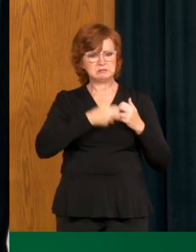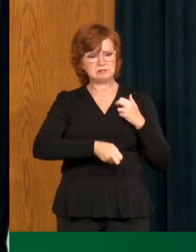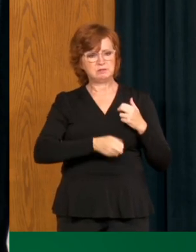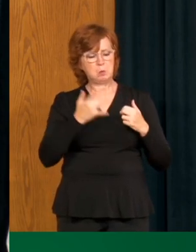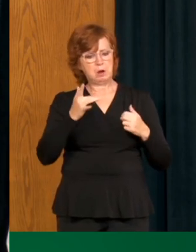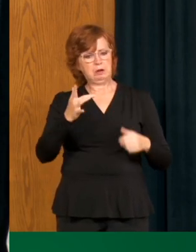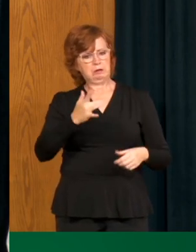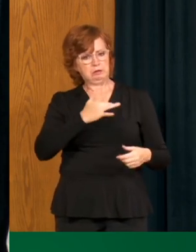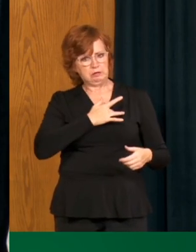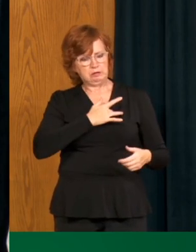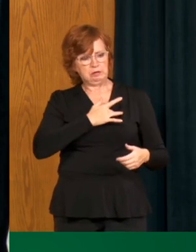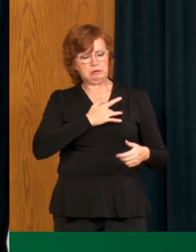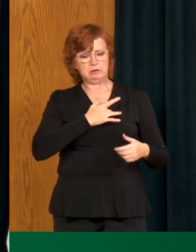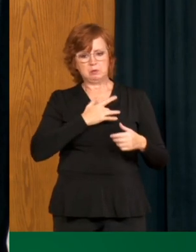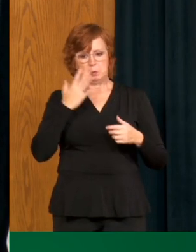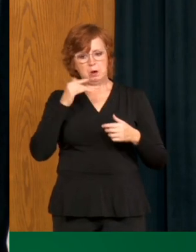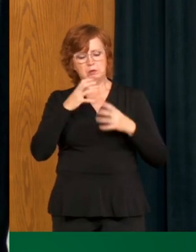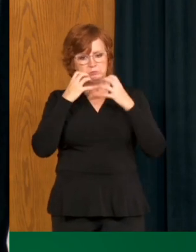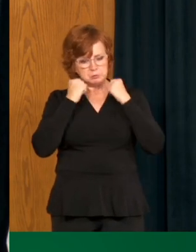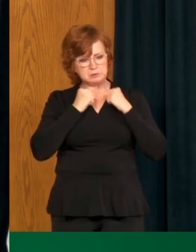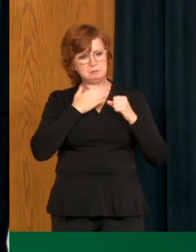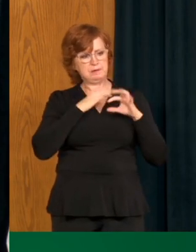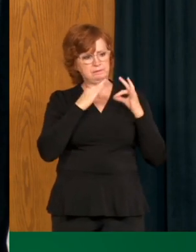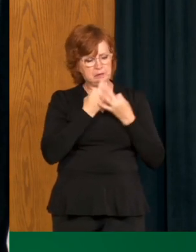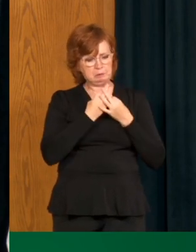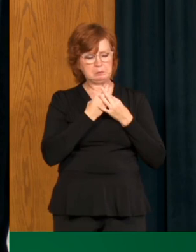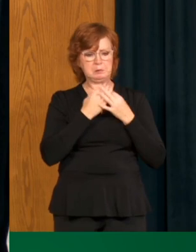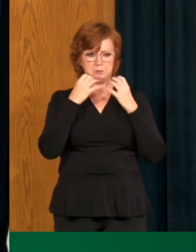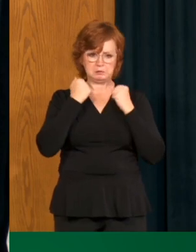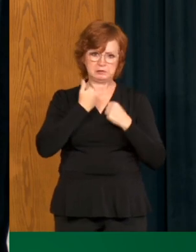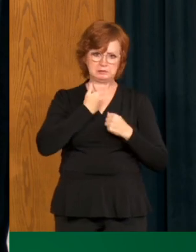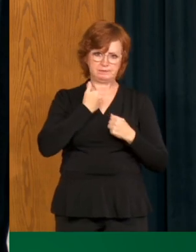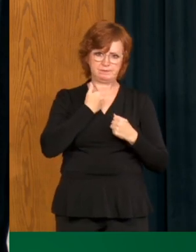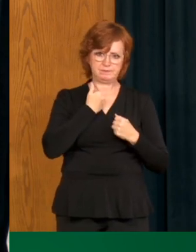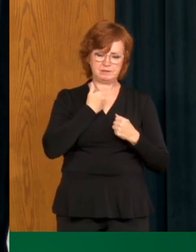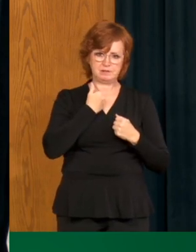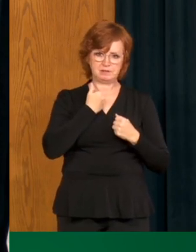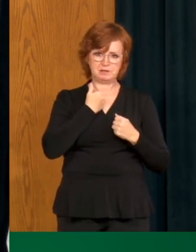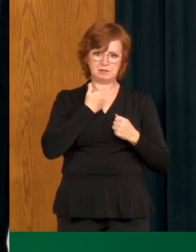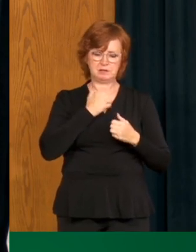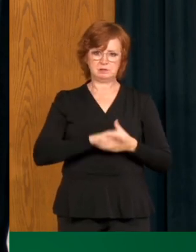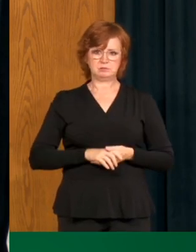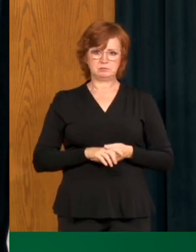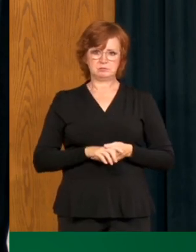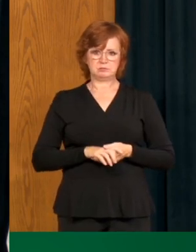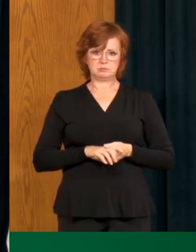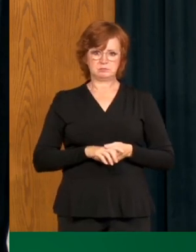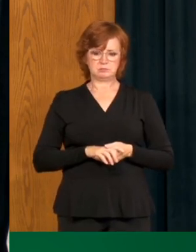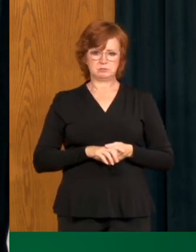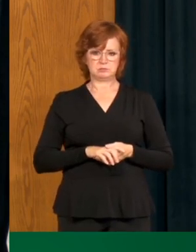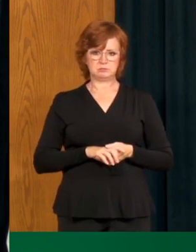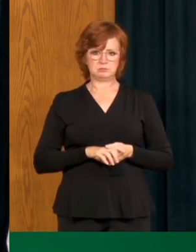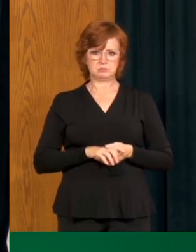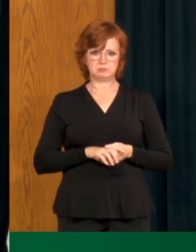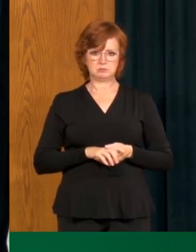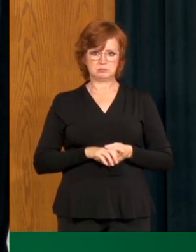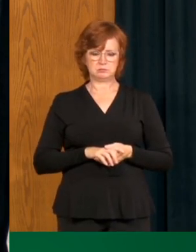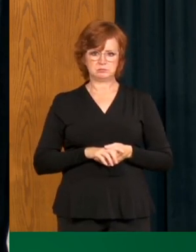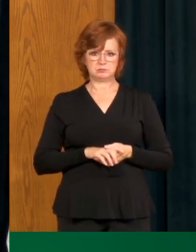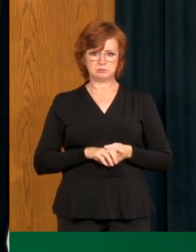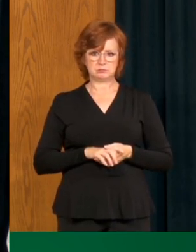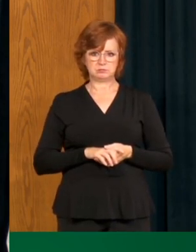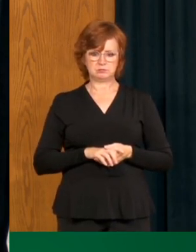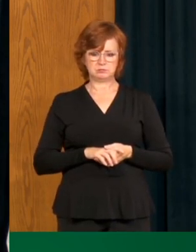it for their own protection and the protection of their family. It just seems that that it is just is